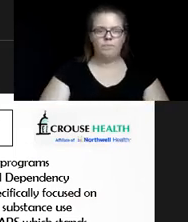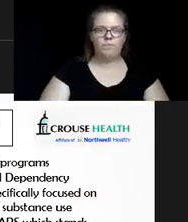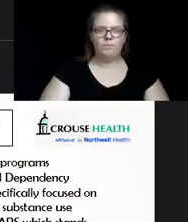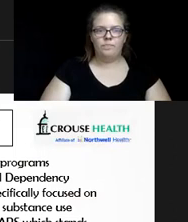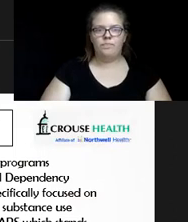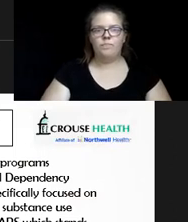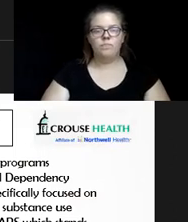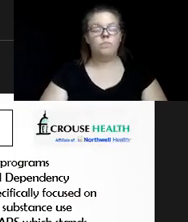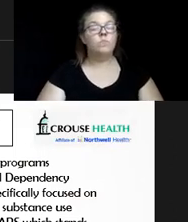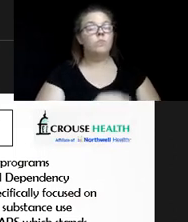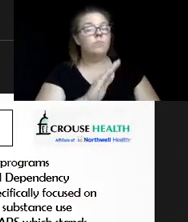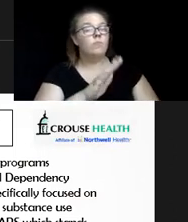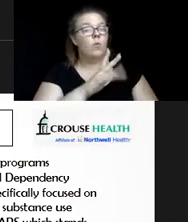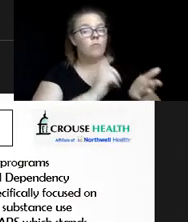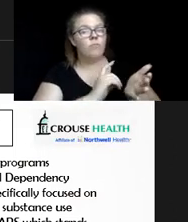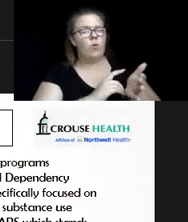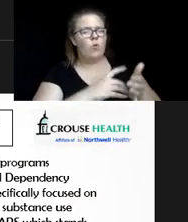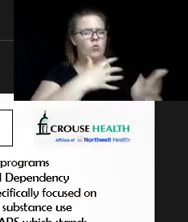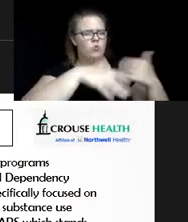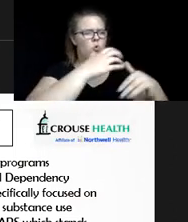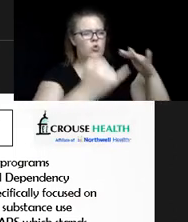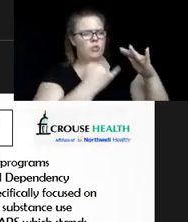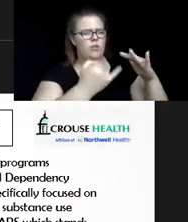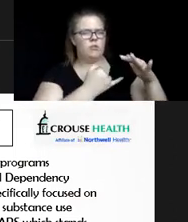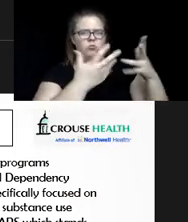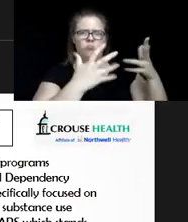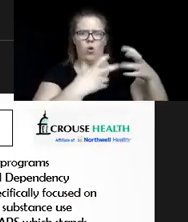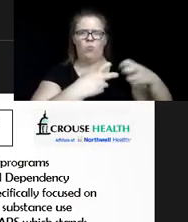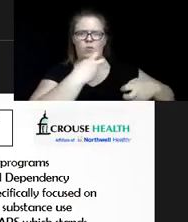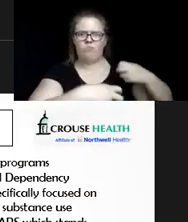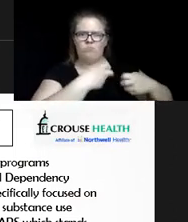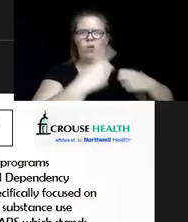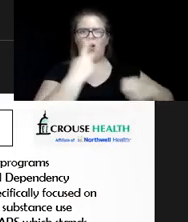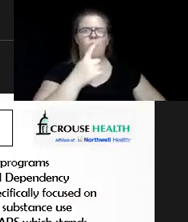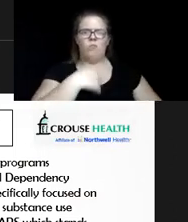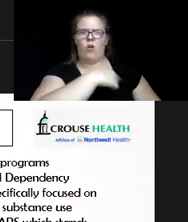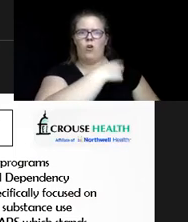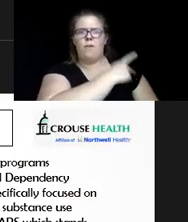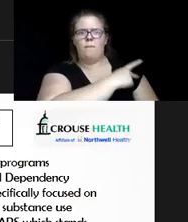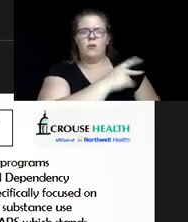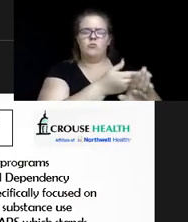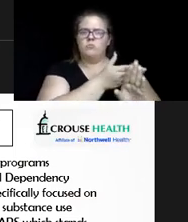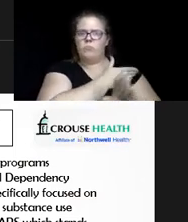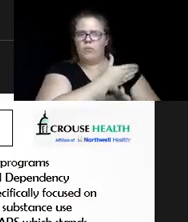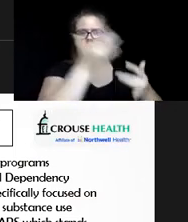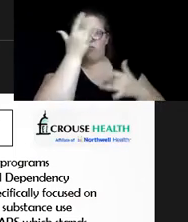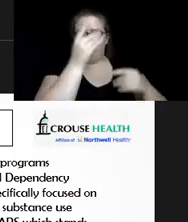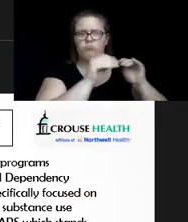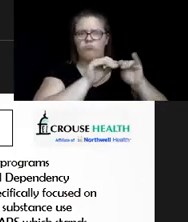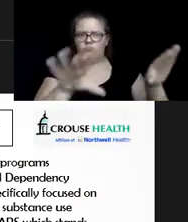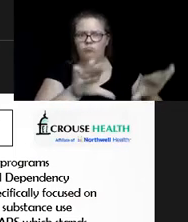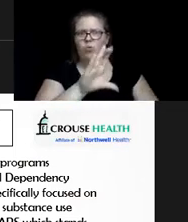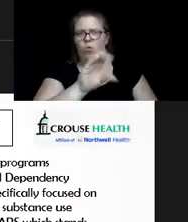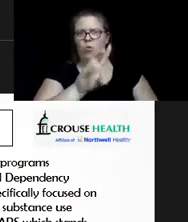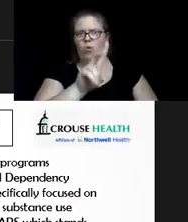So Dr. Ajave, social isolation was already an issue for our patients prior to the pandemic of COVID-19.